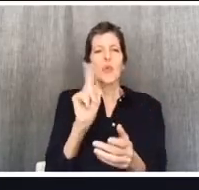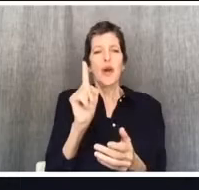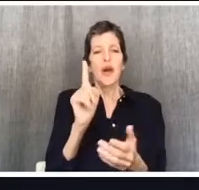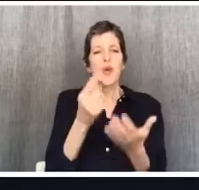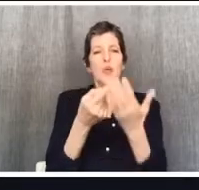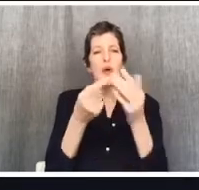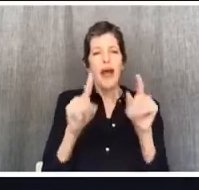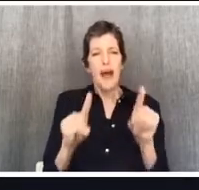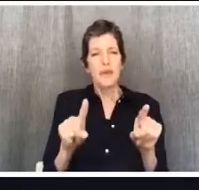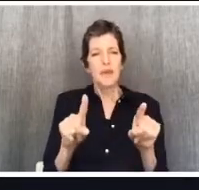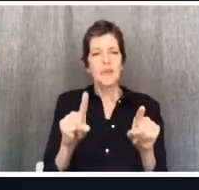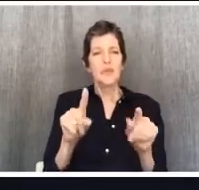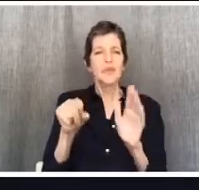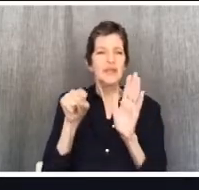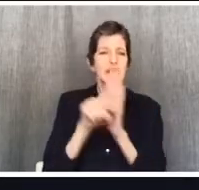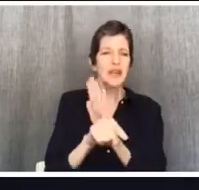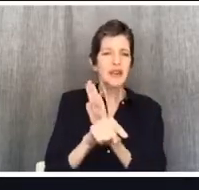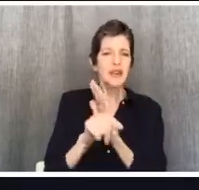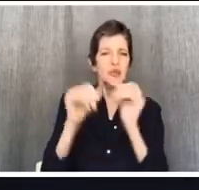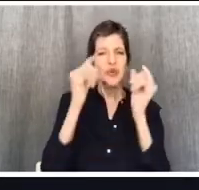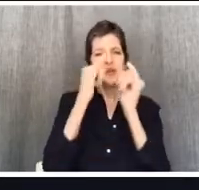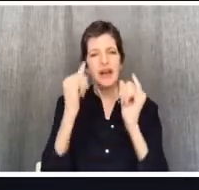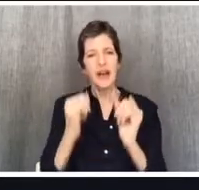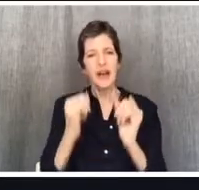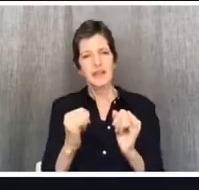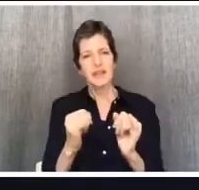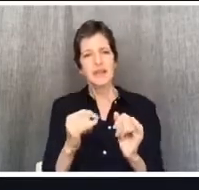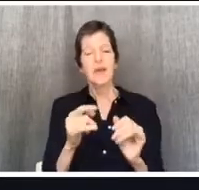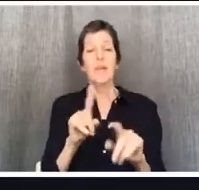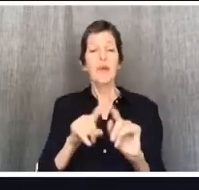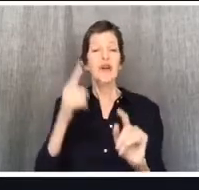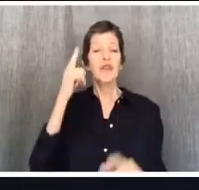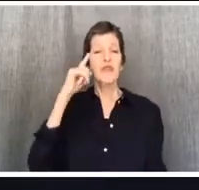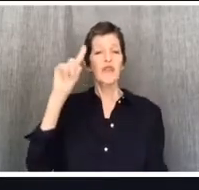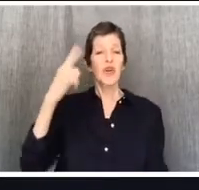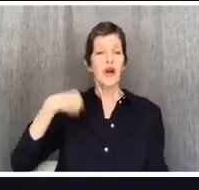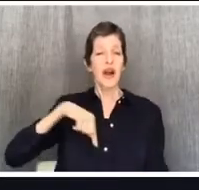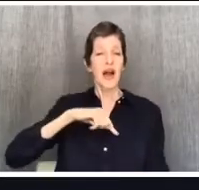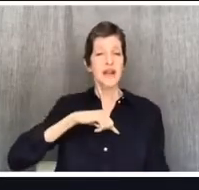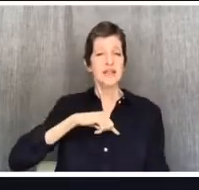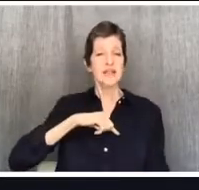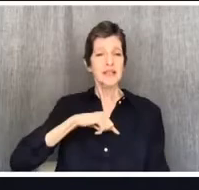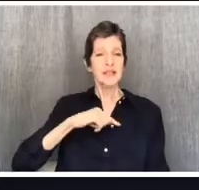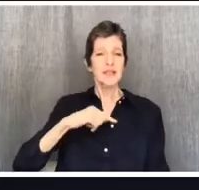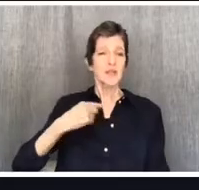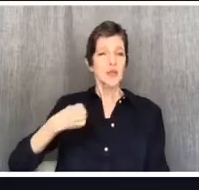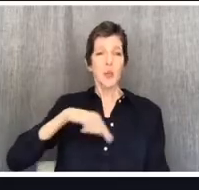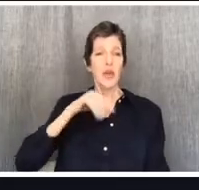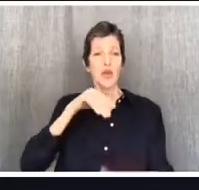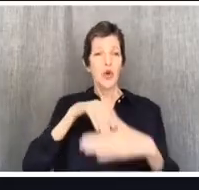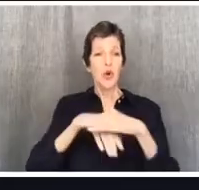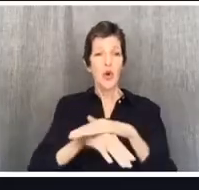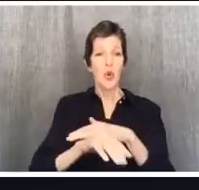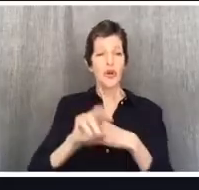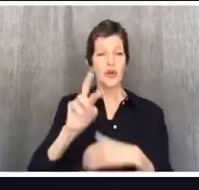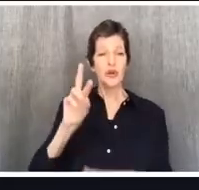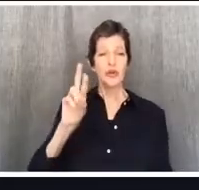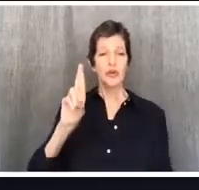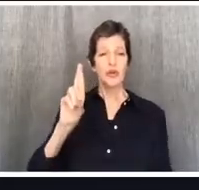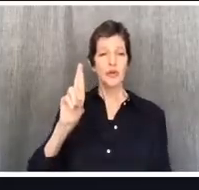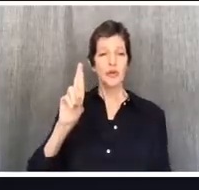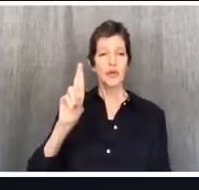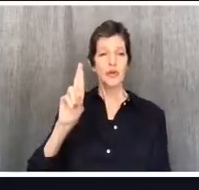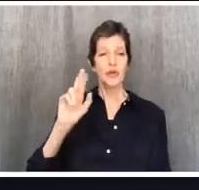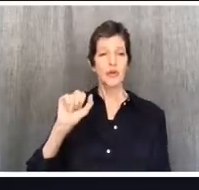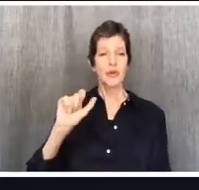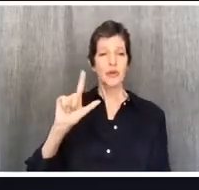us, this seems like a really far off issue. None of us are going into like Ralph's and wondering if the meat we're buying there was sacrificed to an idol.